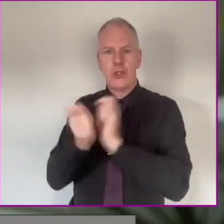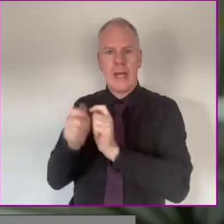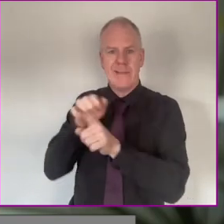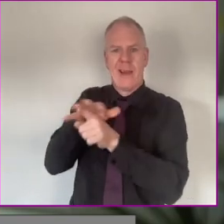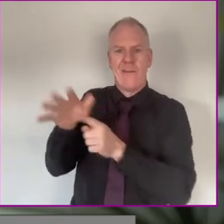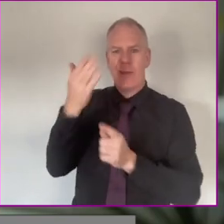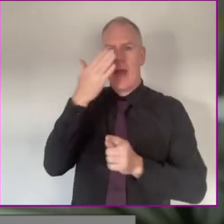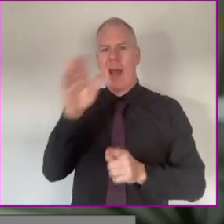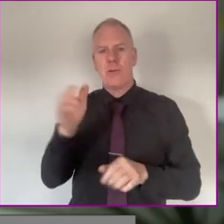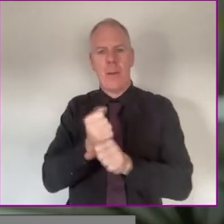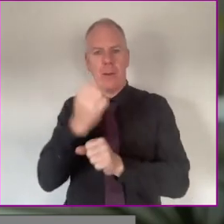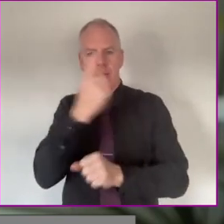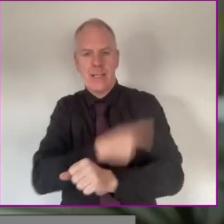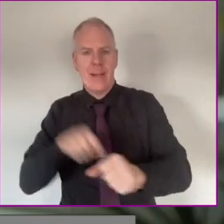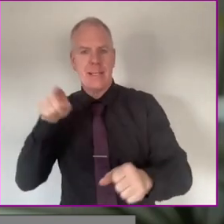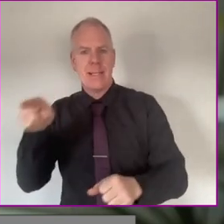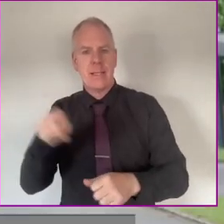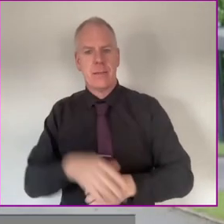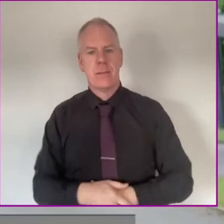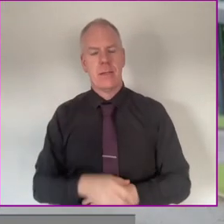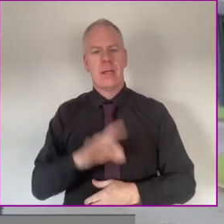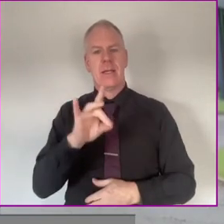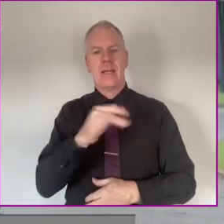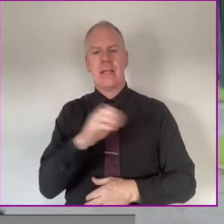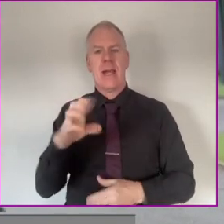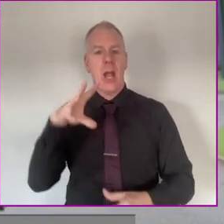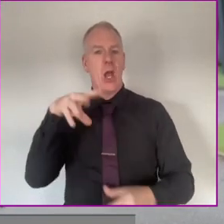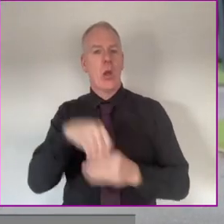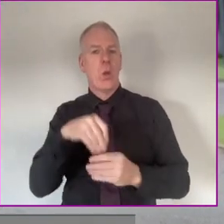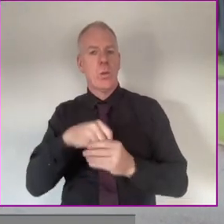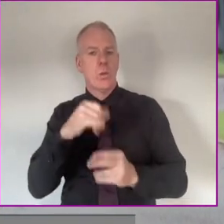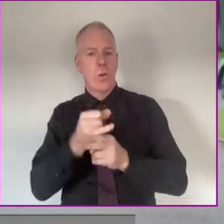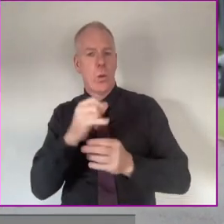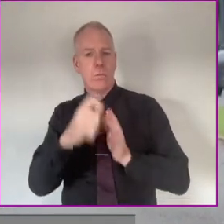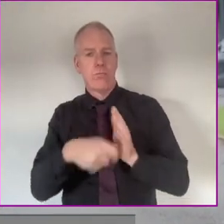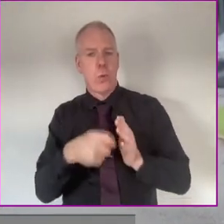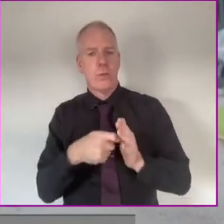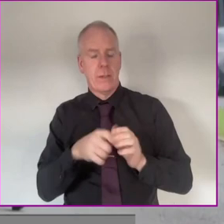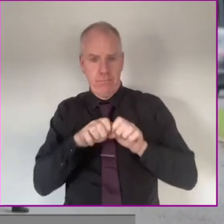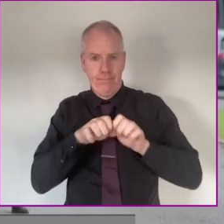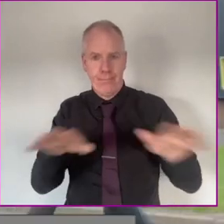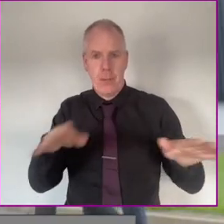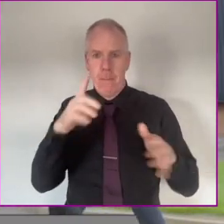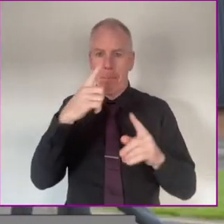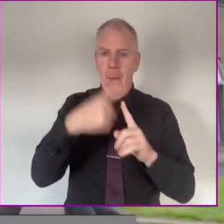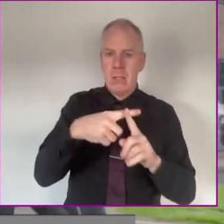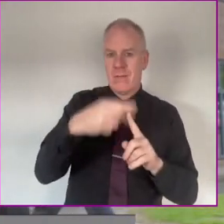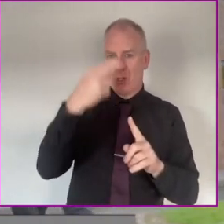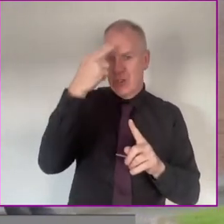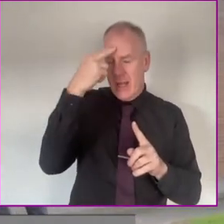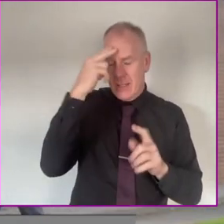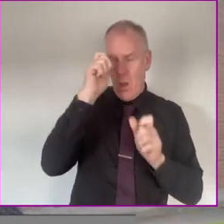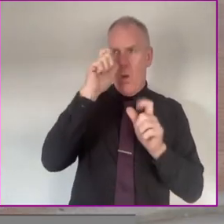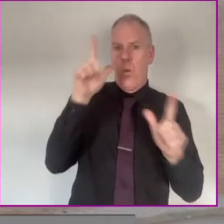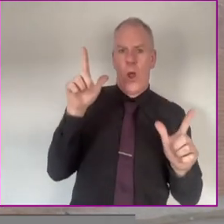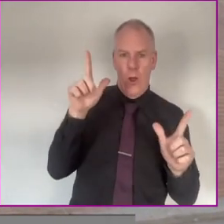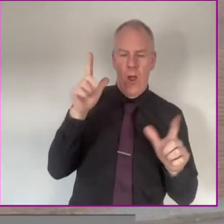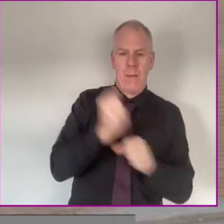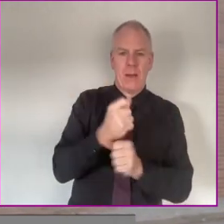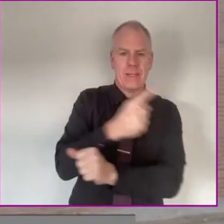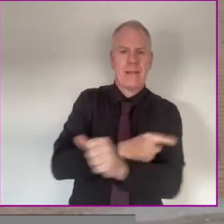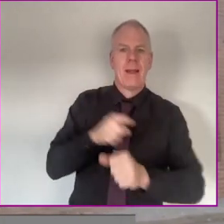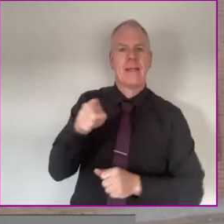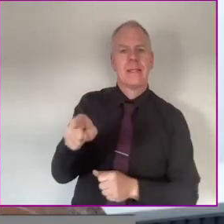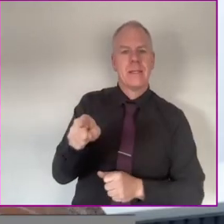changing attitudes and mindsets around disability. The Kildare Inclusion in Schools project aims to create positive understanding and